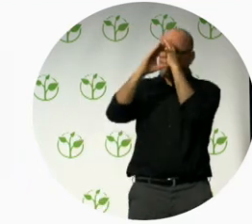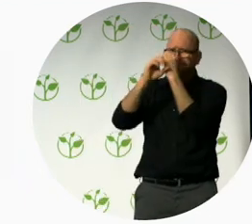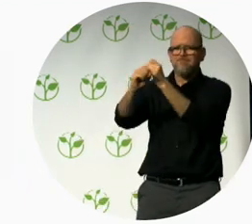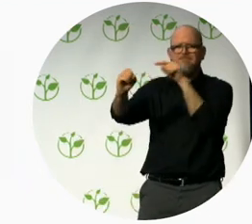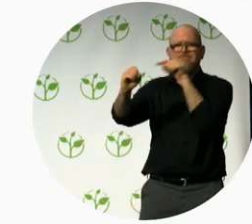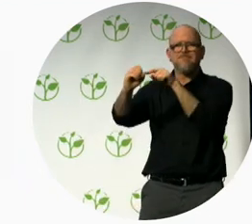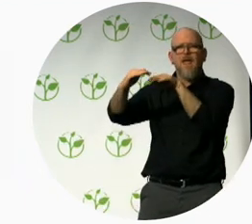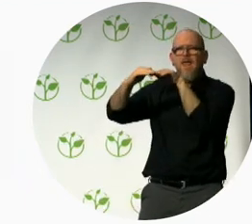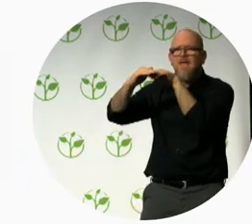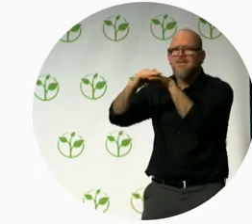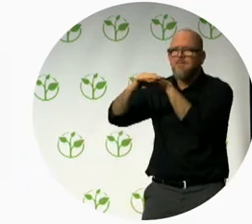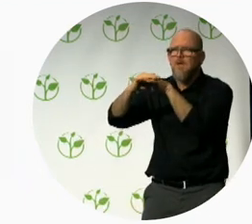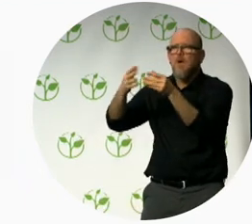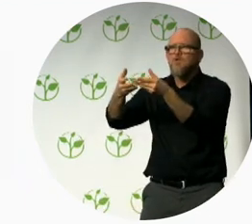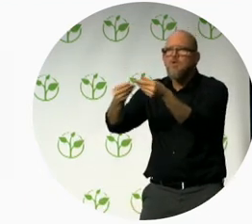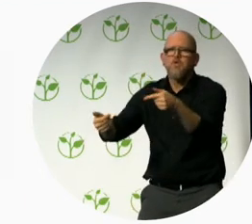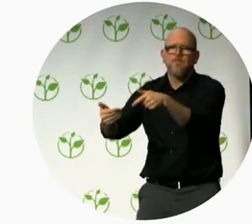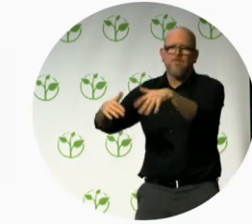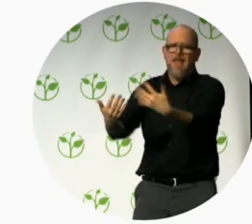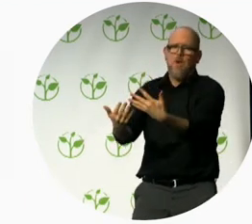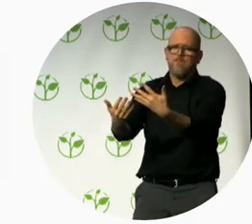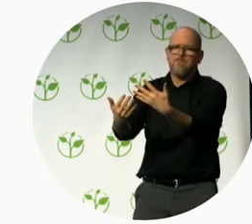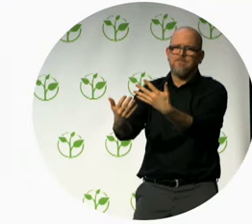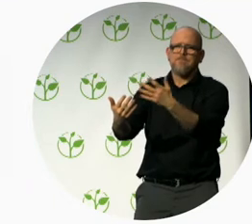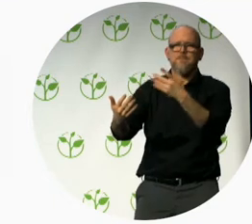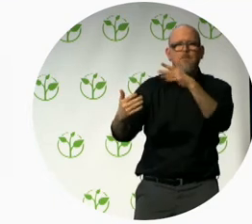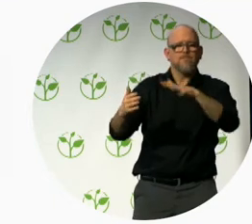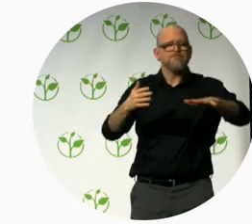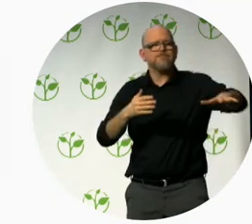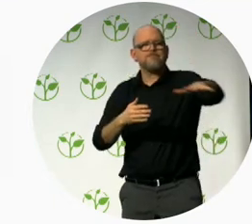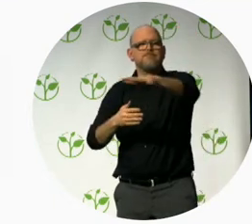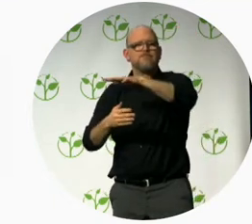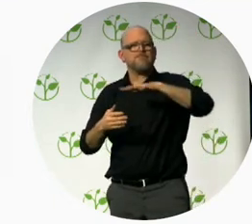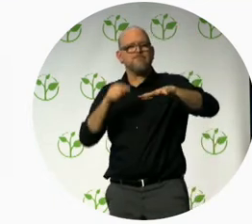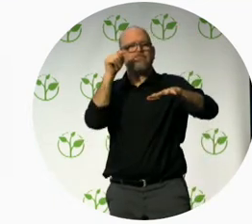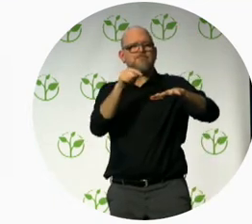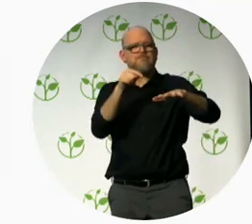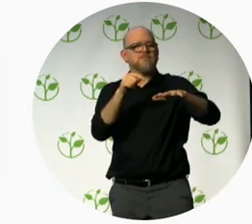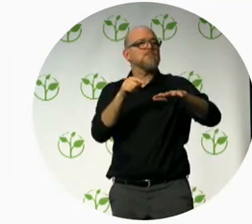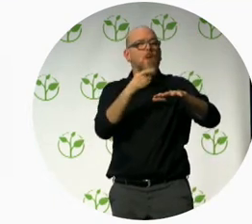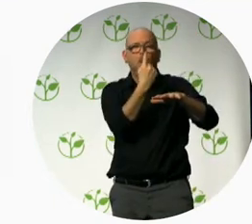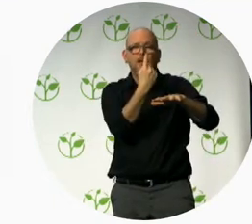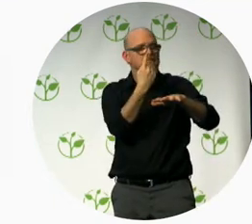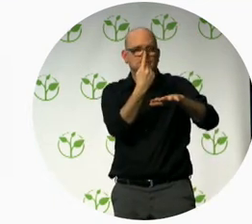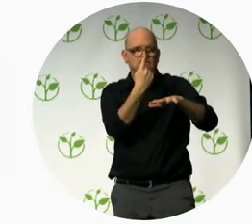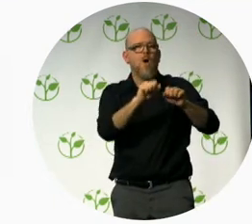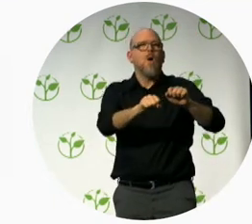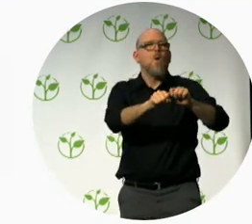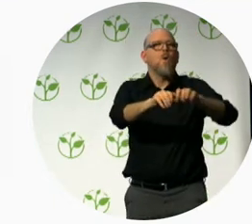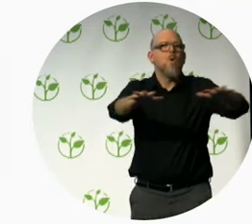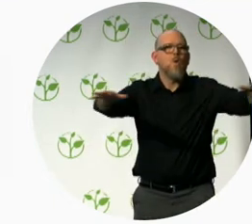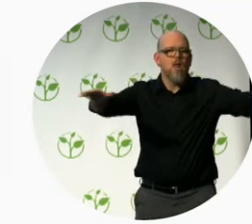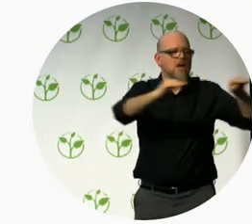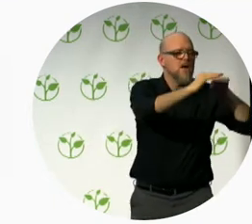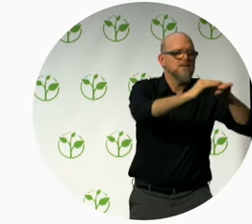and services in the area of B2B2C and not assistive technologies where